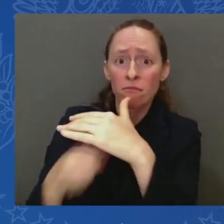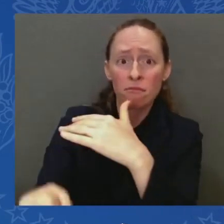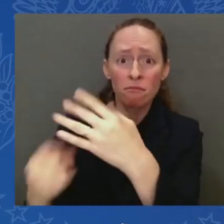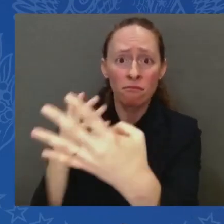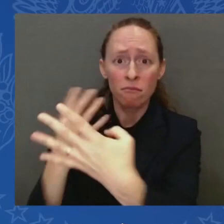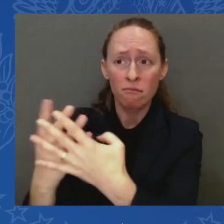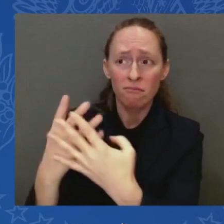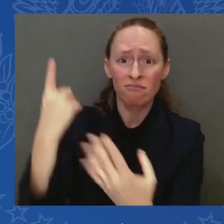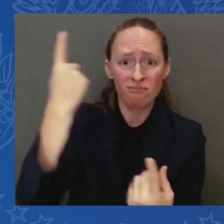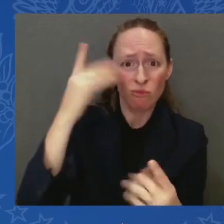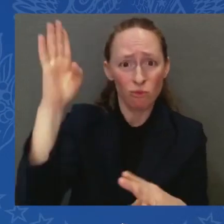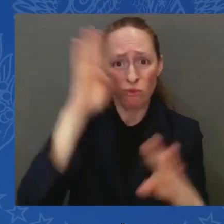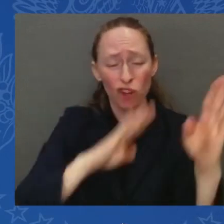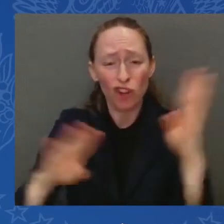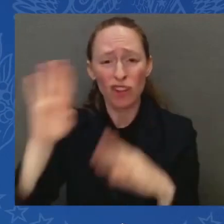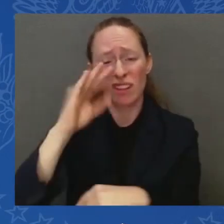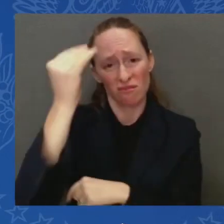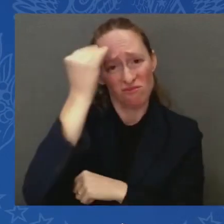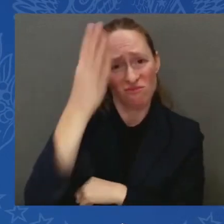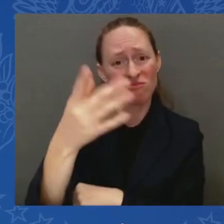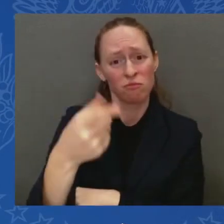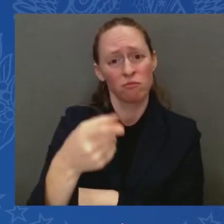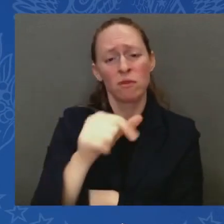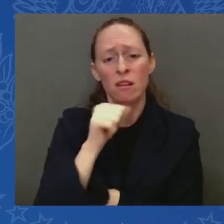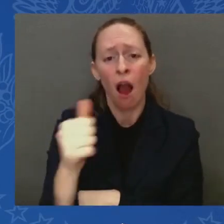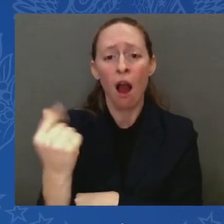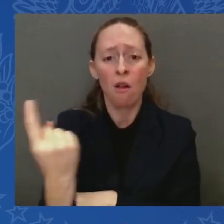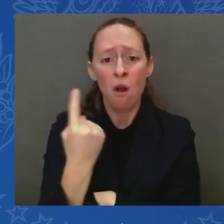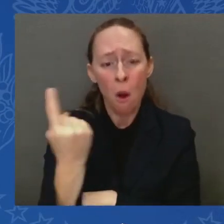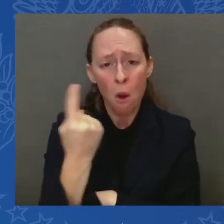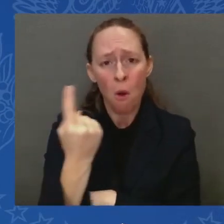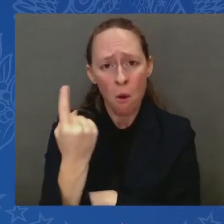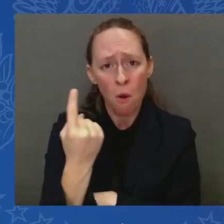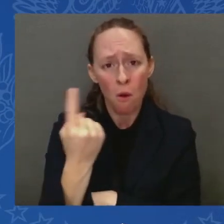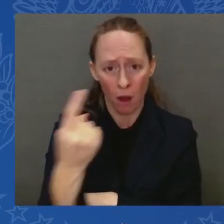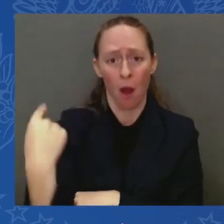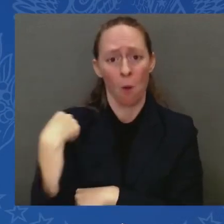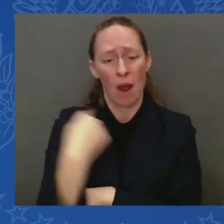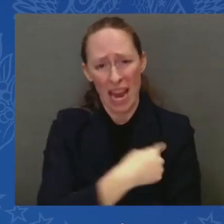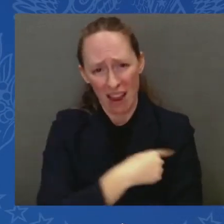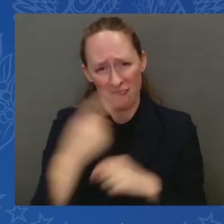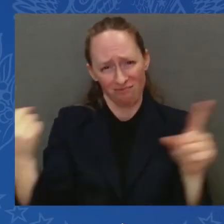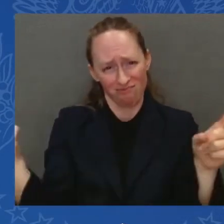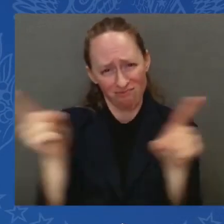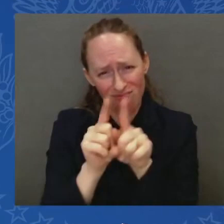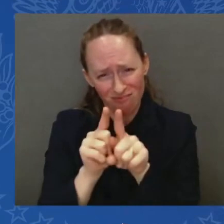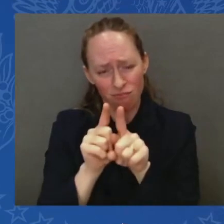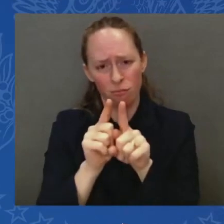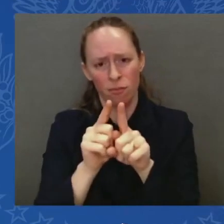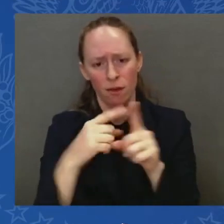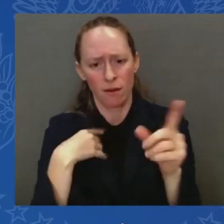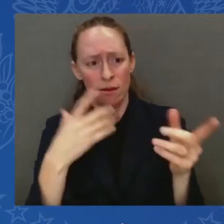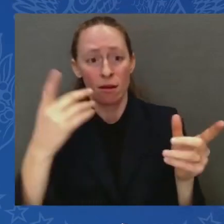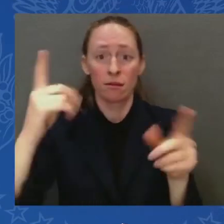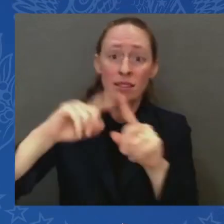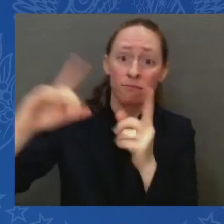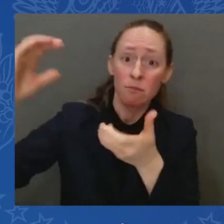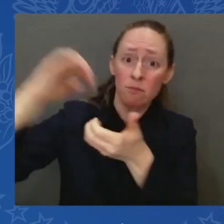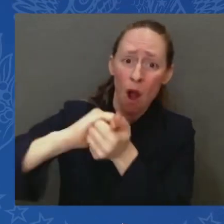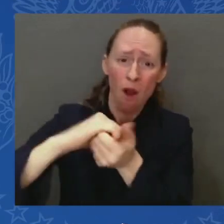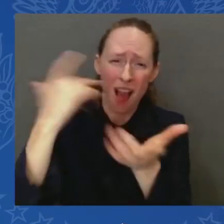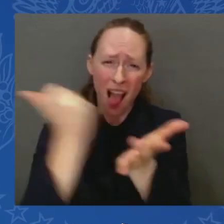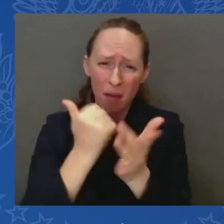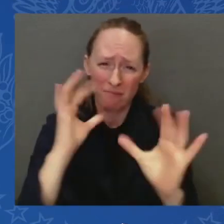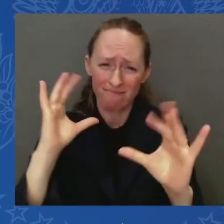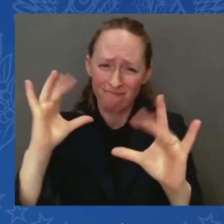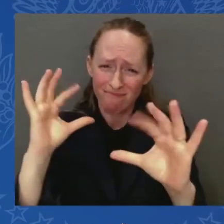every avenue to bring home those who are being held captive by Hamas. I can't speak publicly about all the details, but